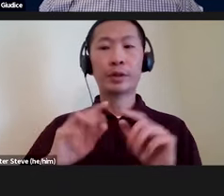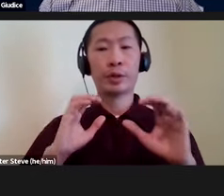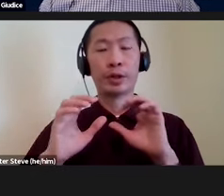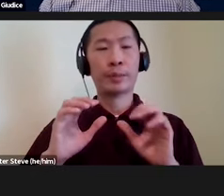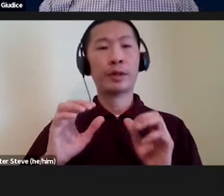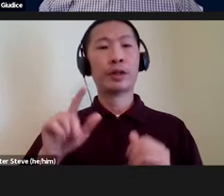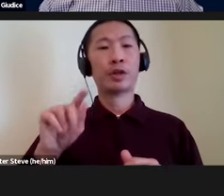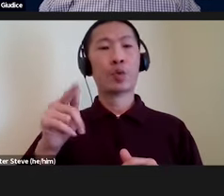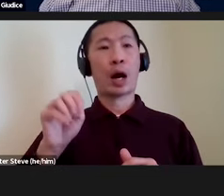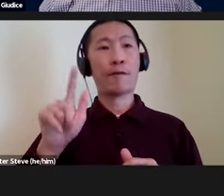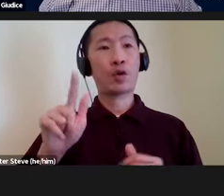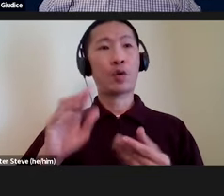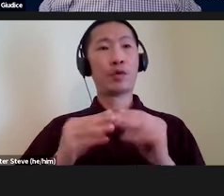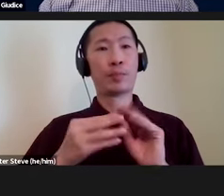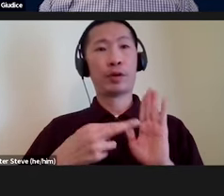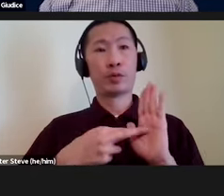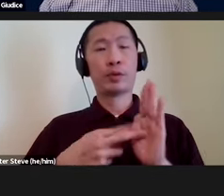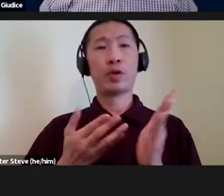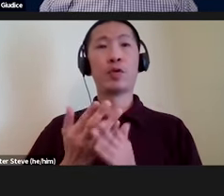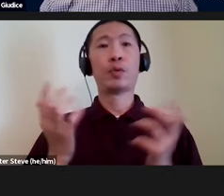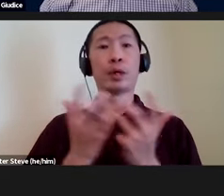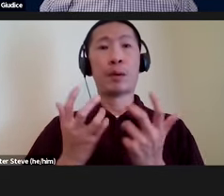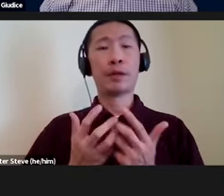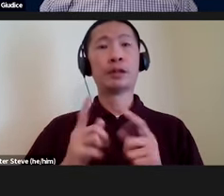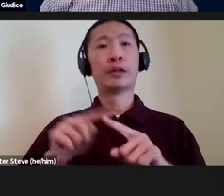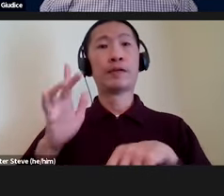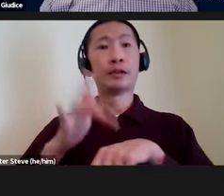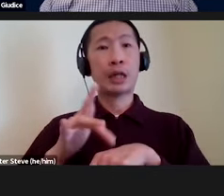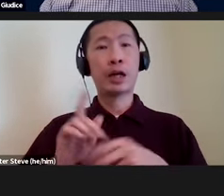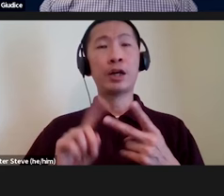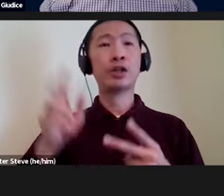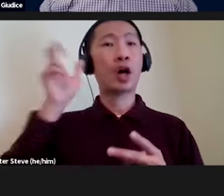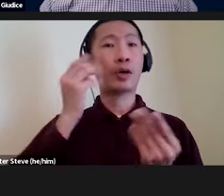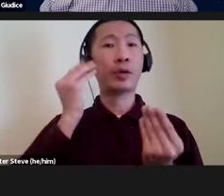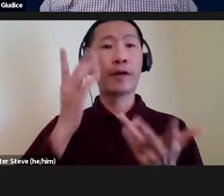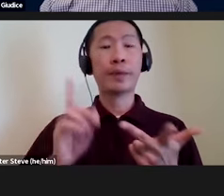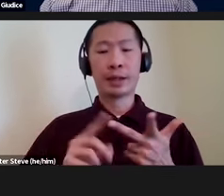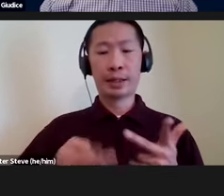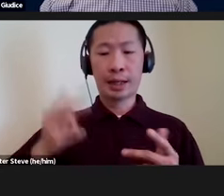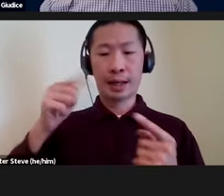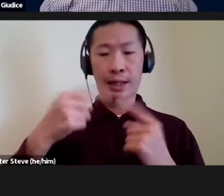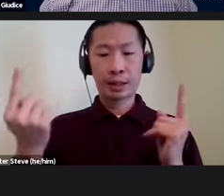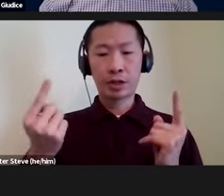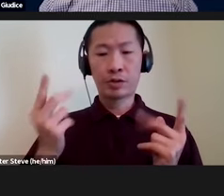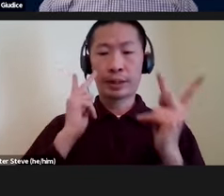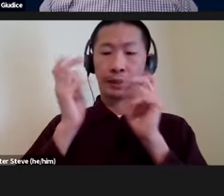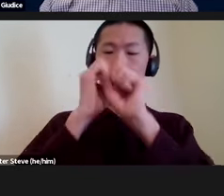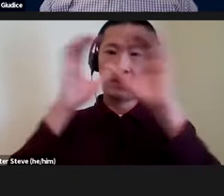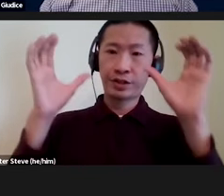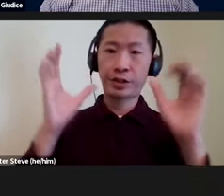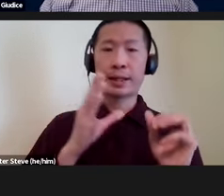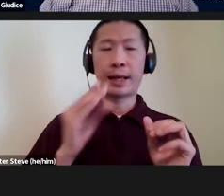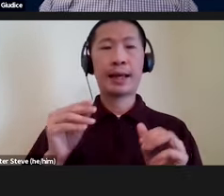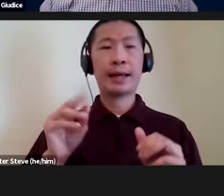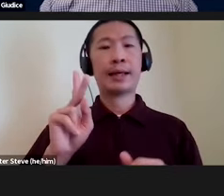graphical and numeric representations through combinations of touch, auditory information, high contrast vision, and